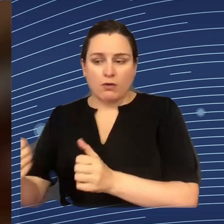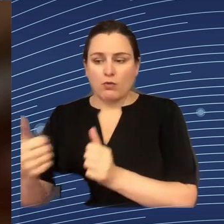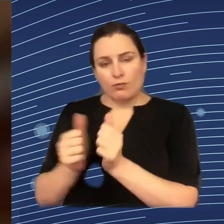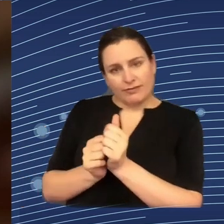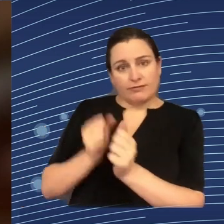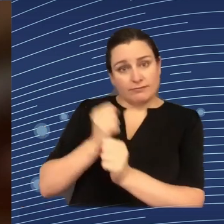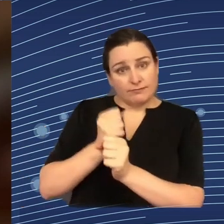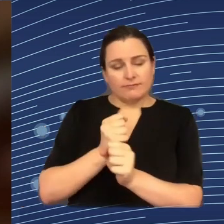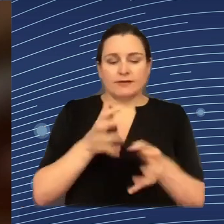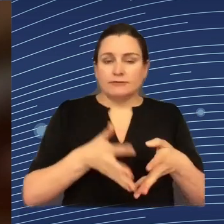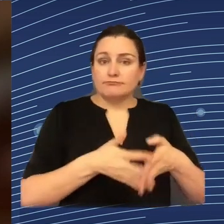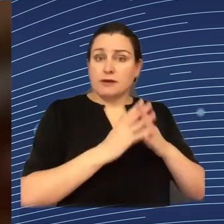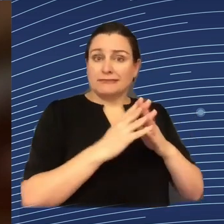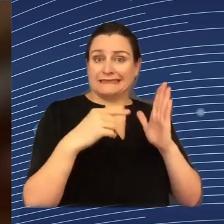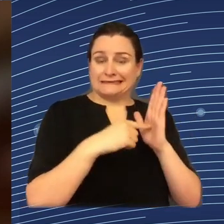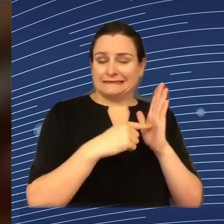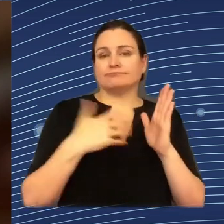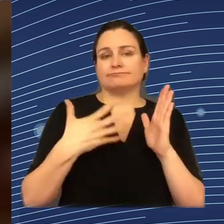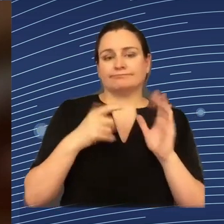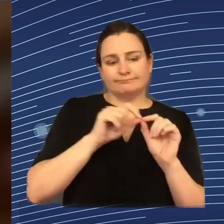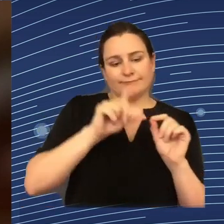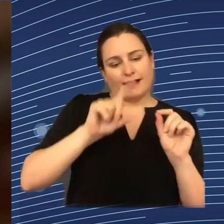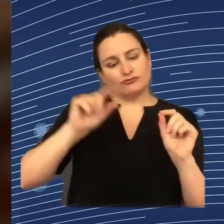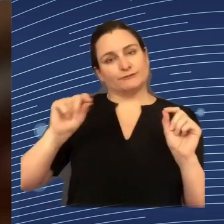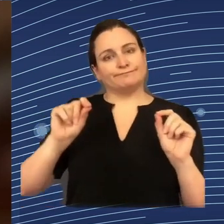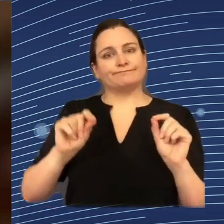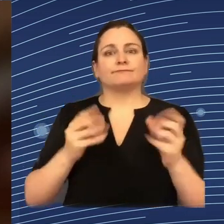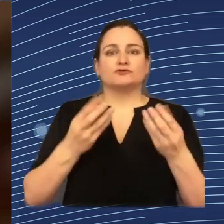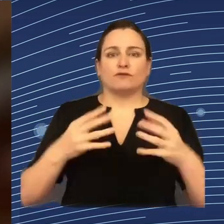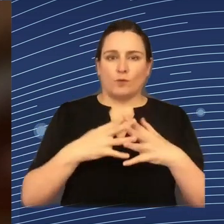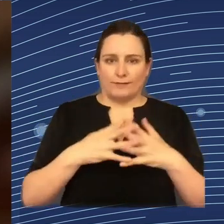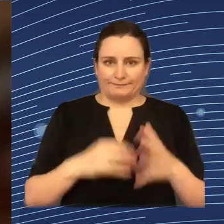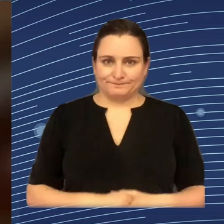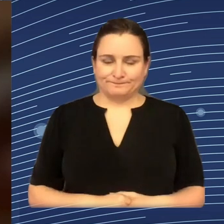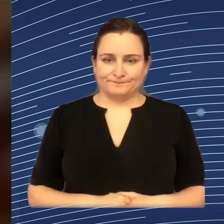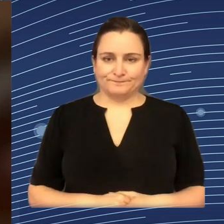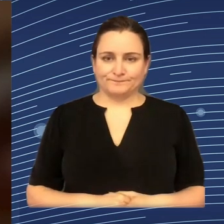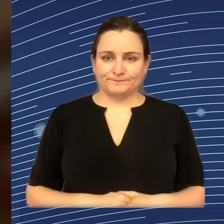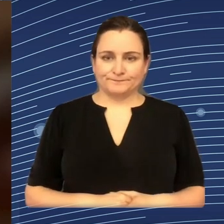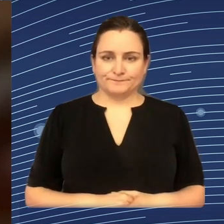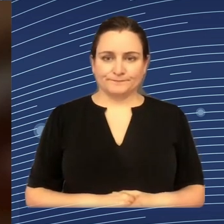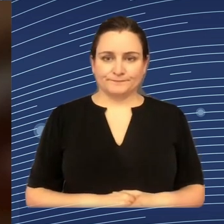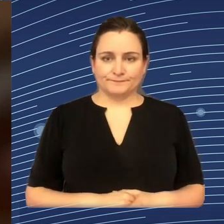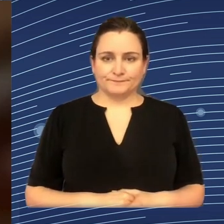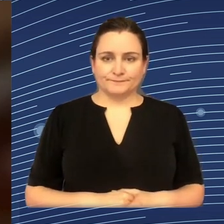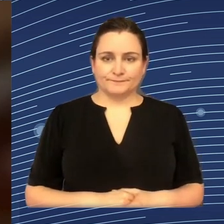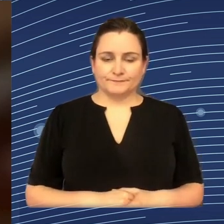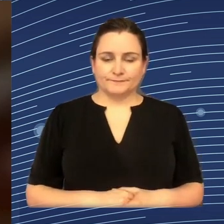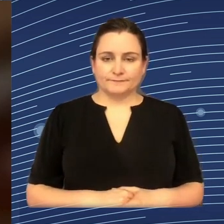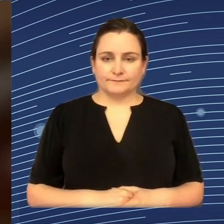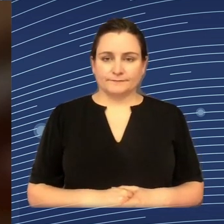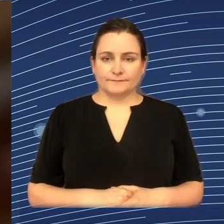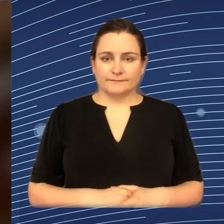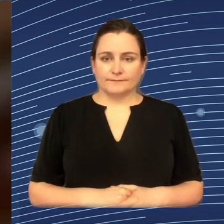So the machine learning pipeline is a concept quite usually applied in machine learning practice, but also